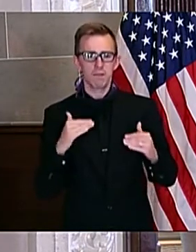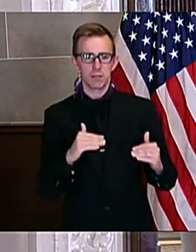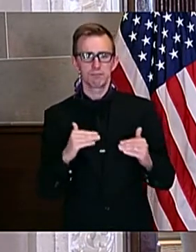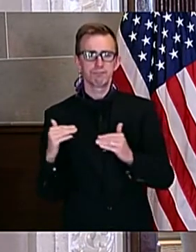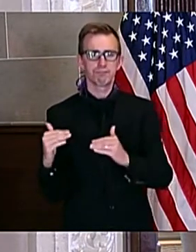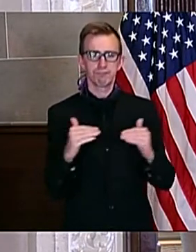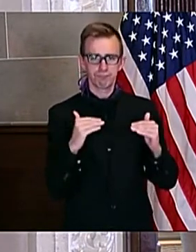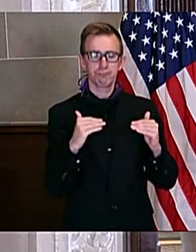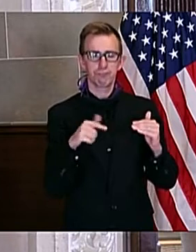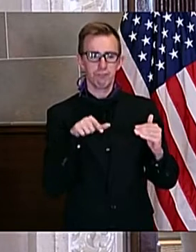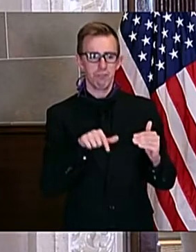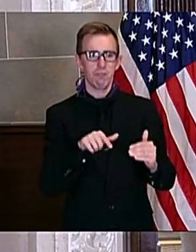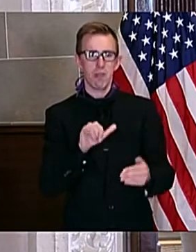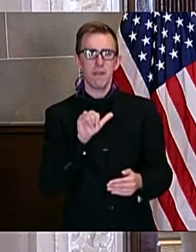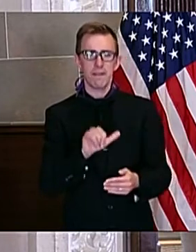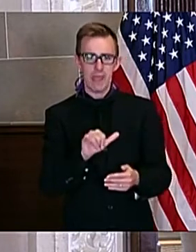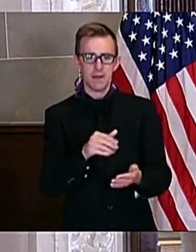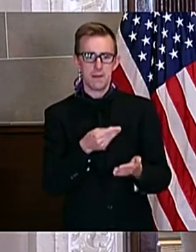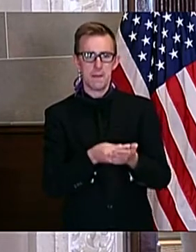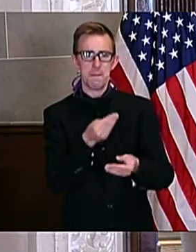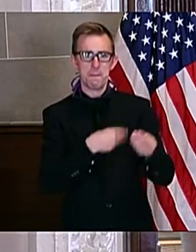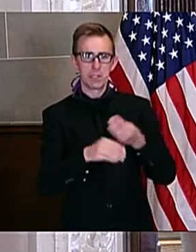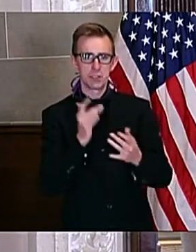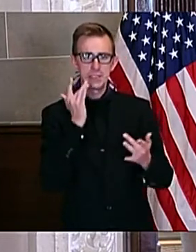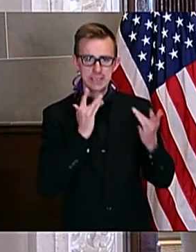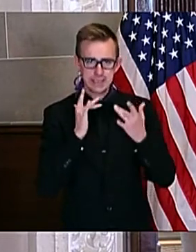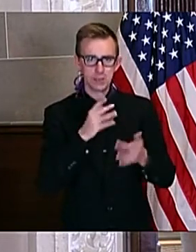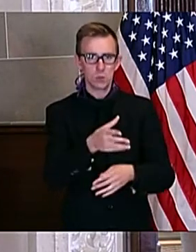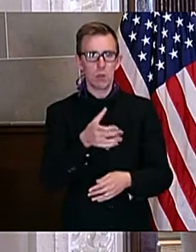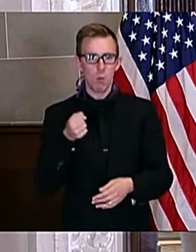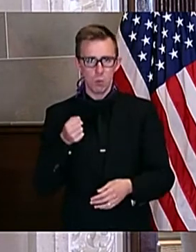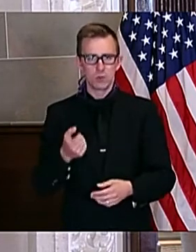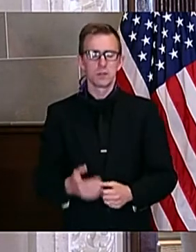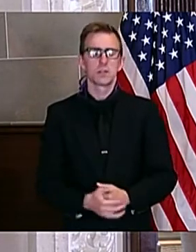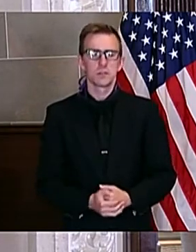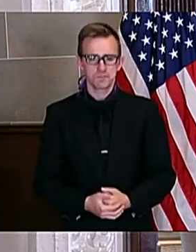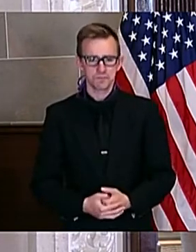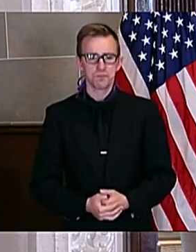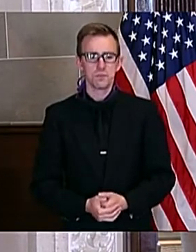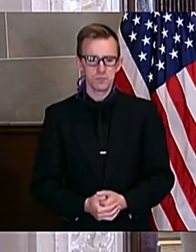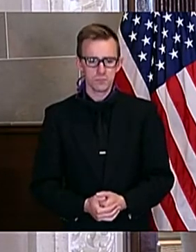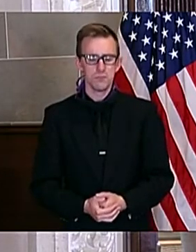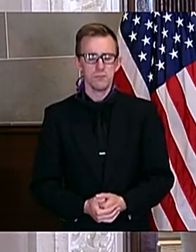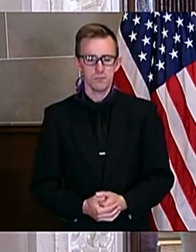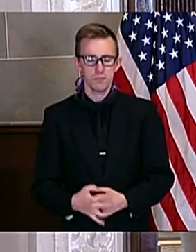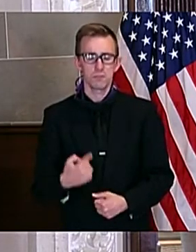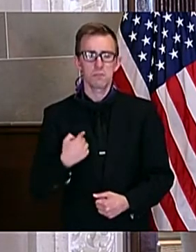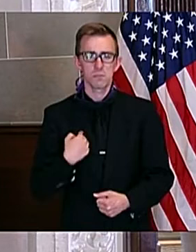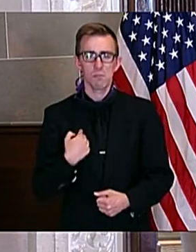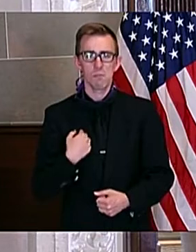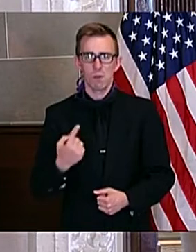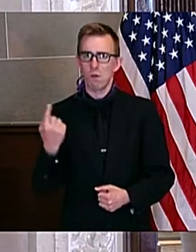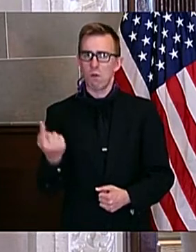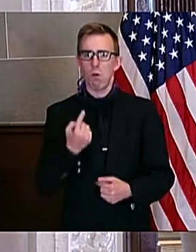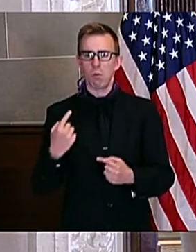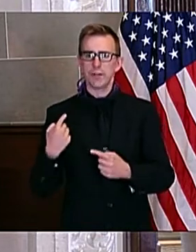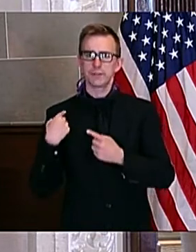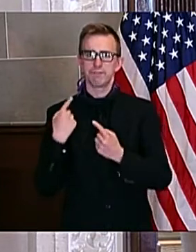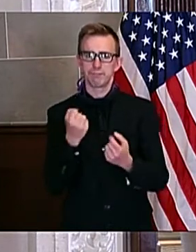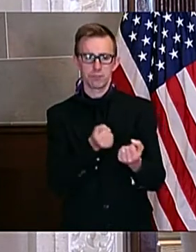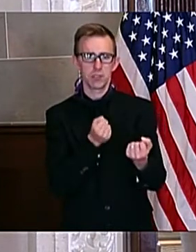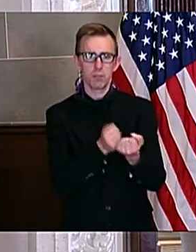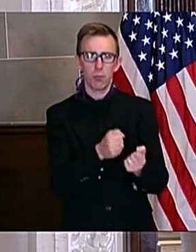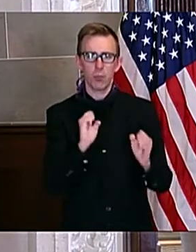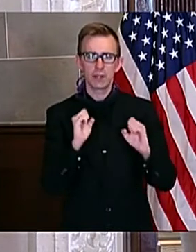in this but shortfall. I have always been a strong supporter of